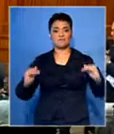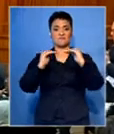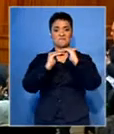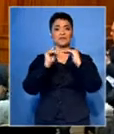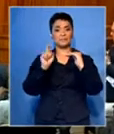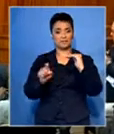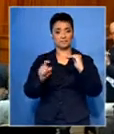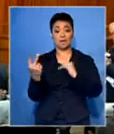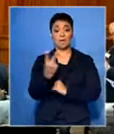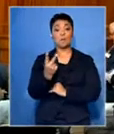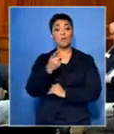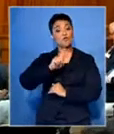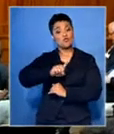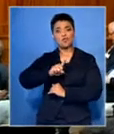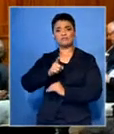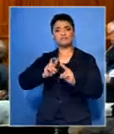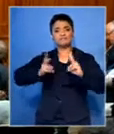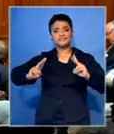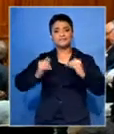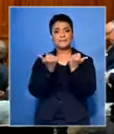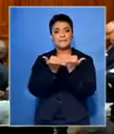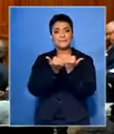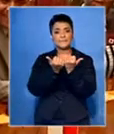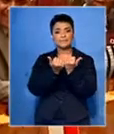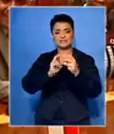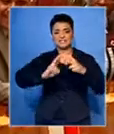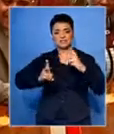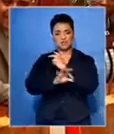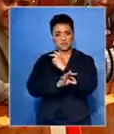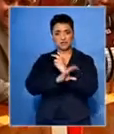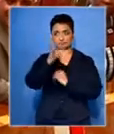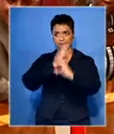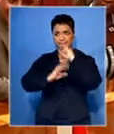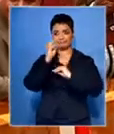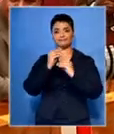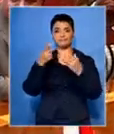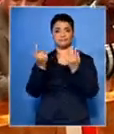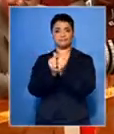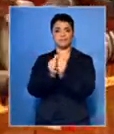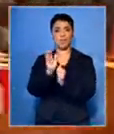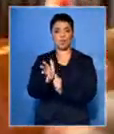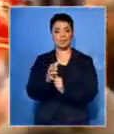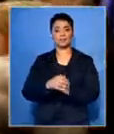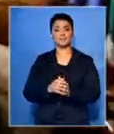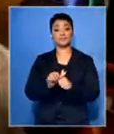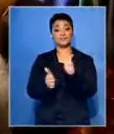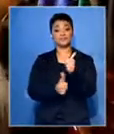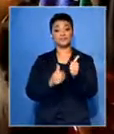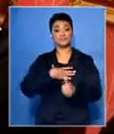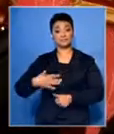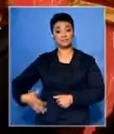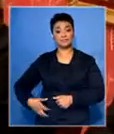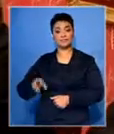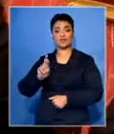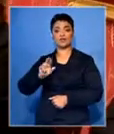will embark on scholarship programs in various fields. Later in the afternoon, Deputy President Cyril Ramaphosa also paid a